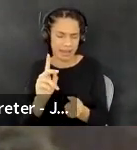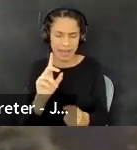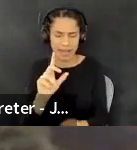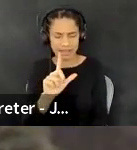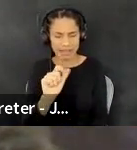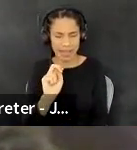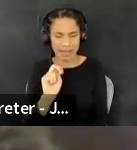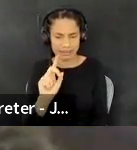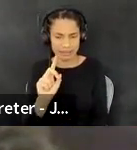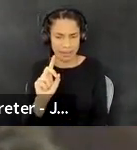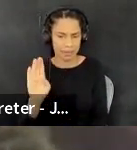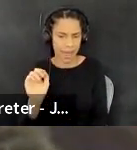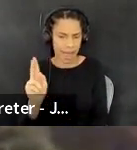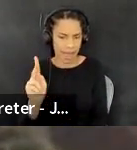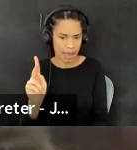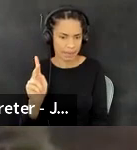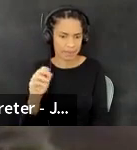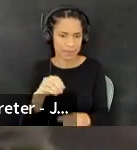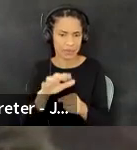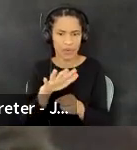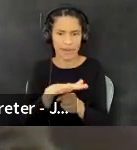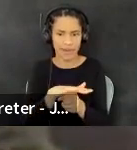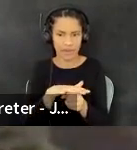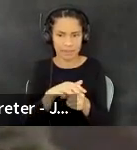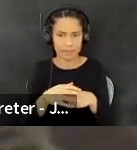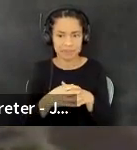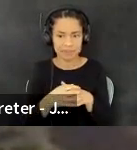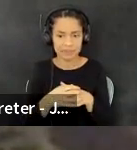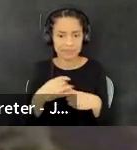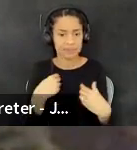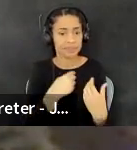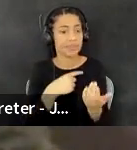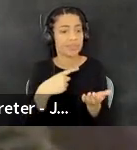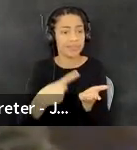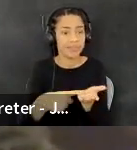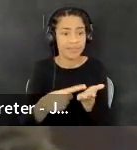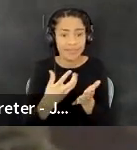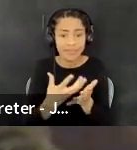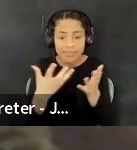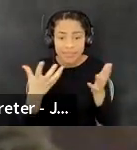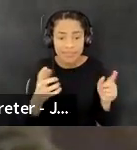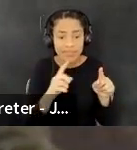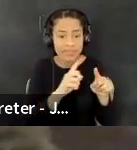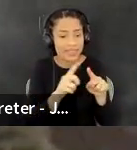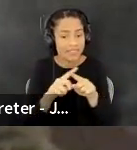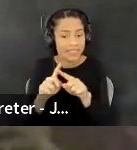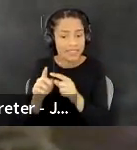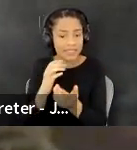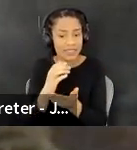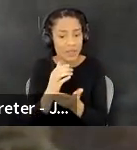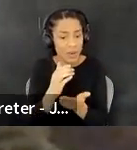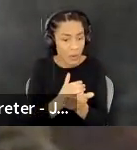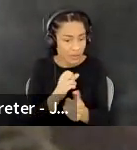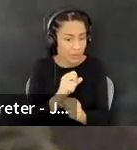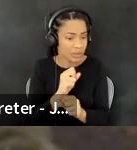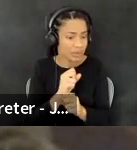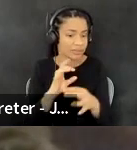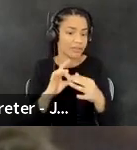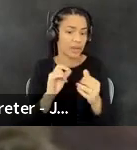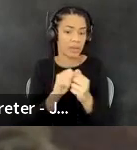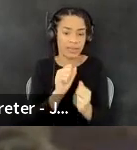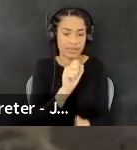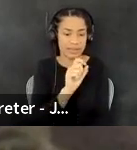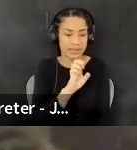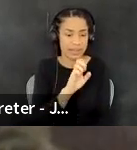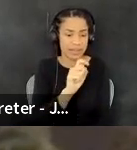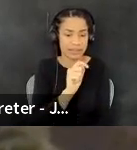and beyond. We talked a lot about, um, and went through coursework regarding settler colonial violence. And the reality